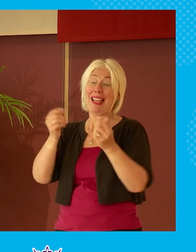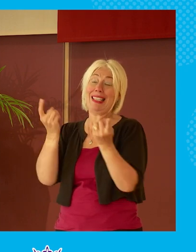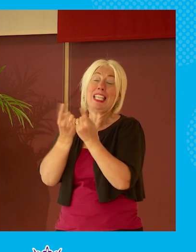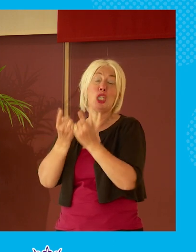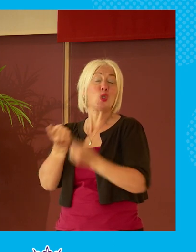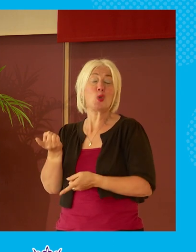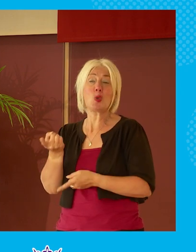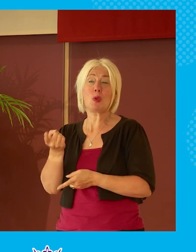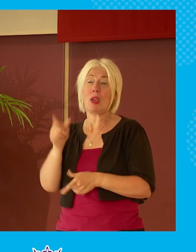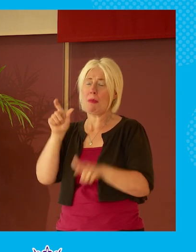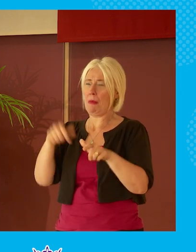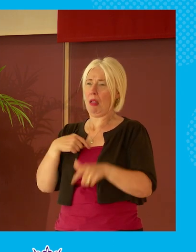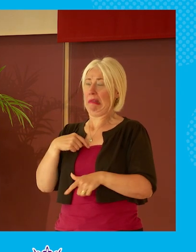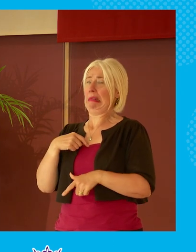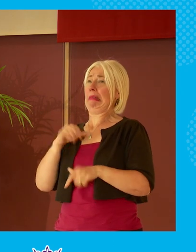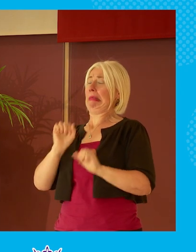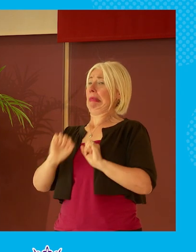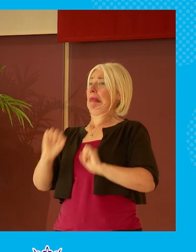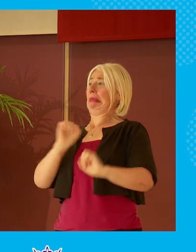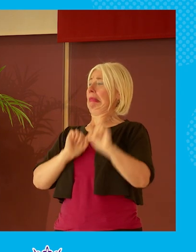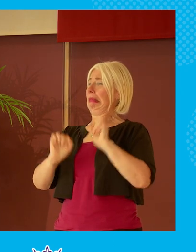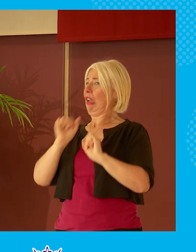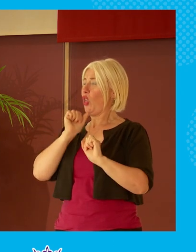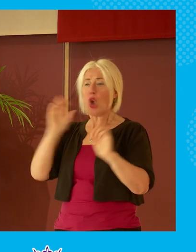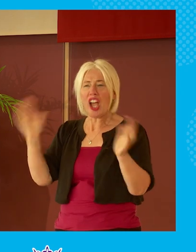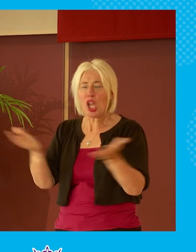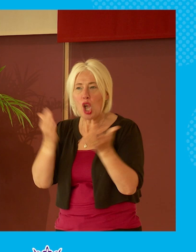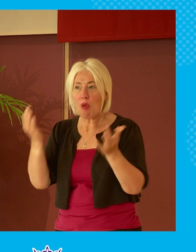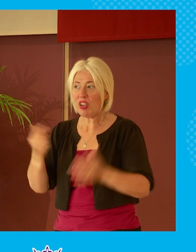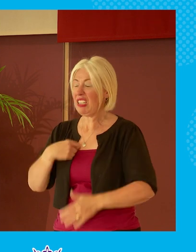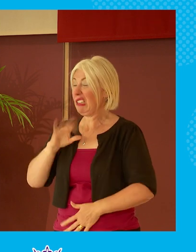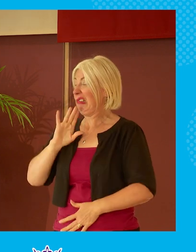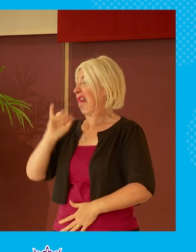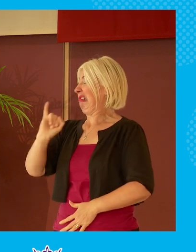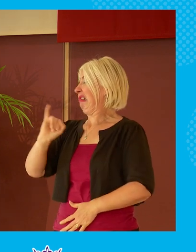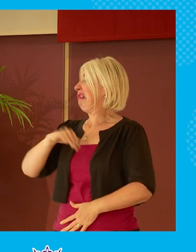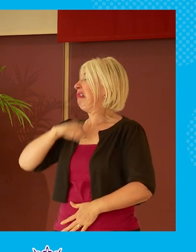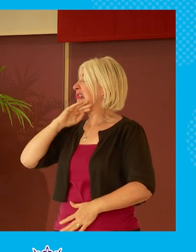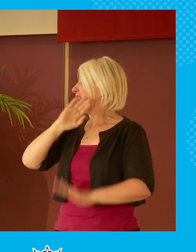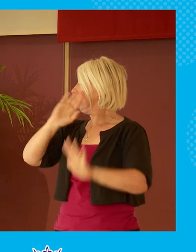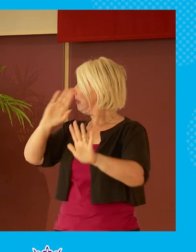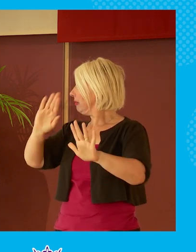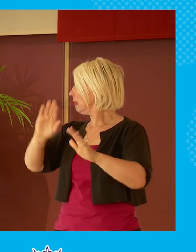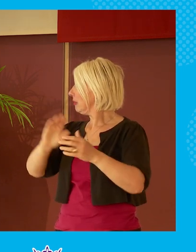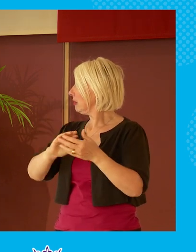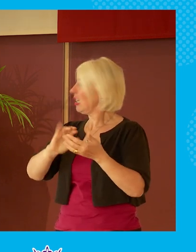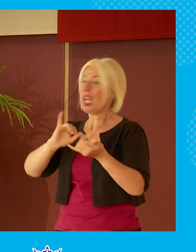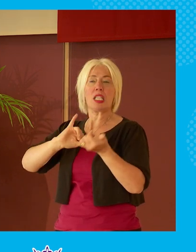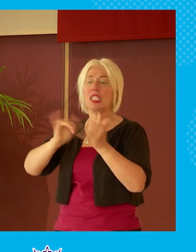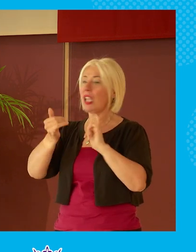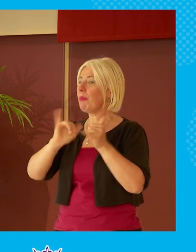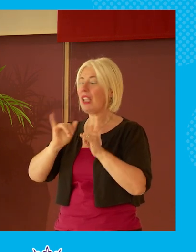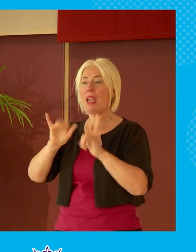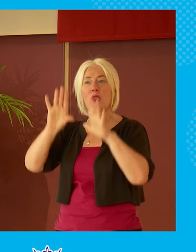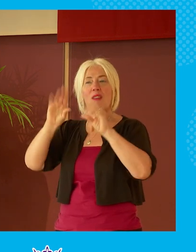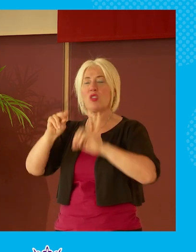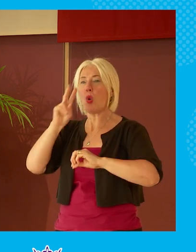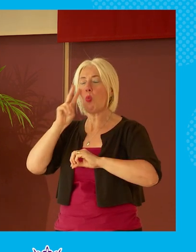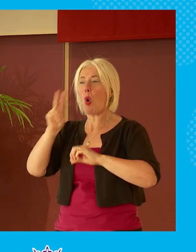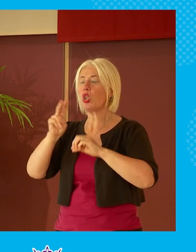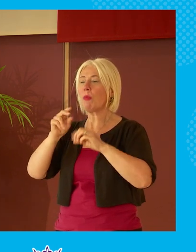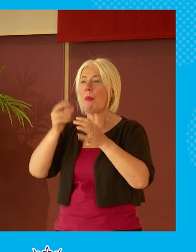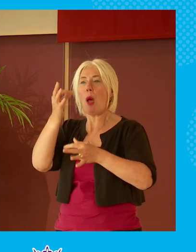people are not encouraged but i i don't know i mean it turns me off i mean you know there are times i've stopped watching a lot of the political